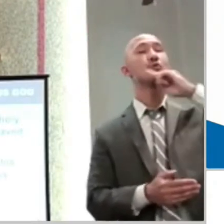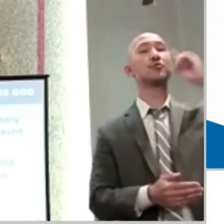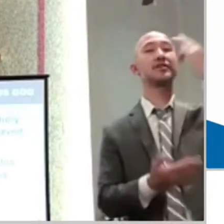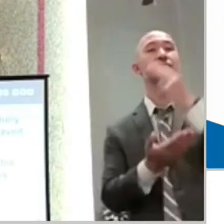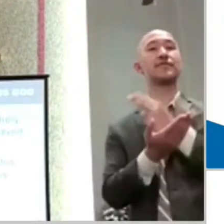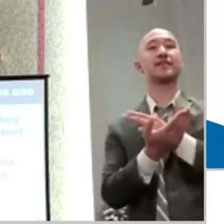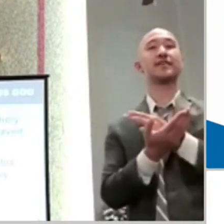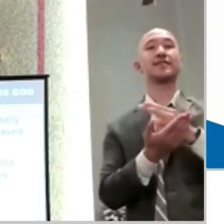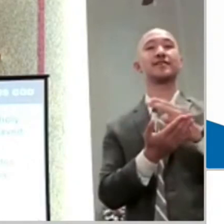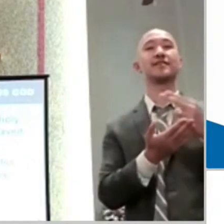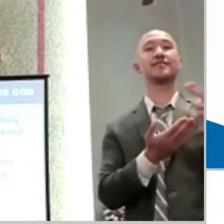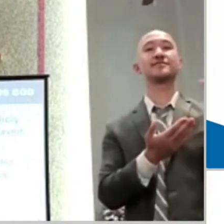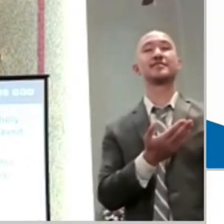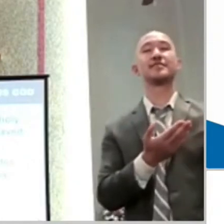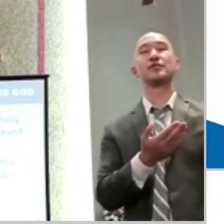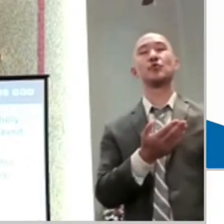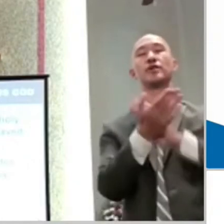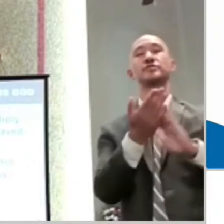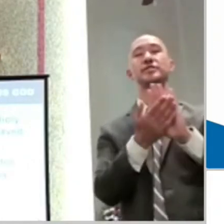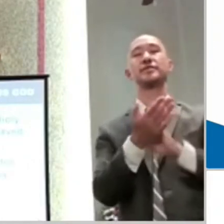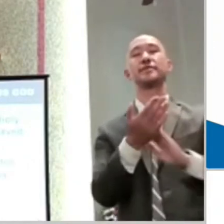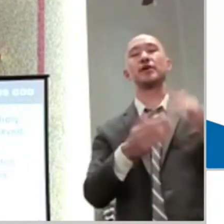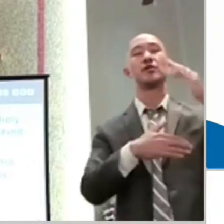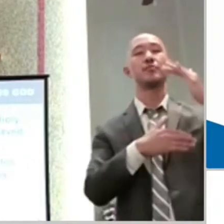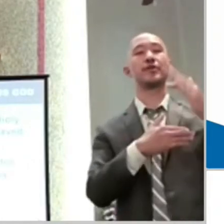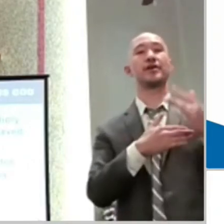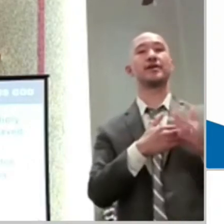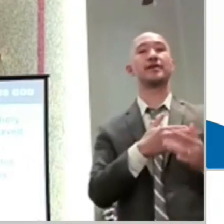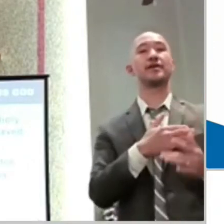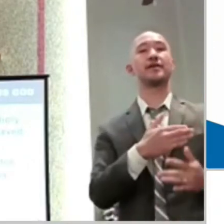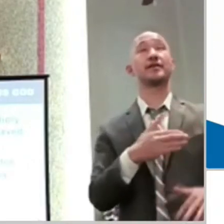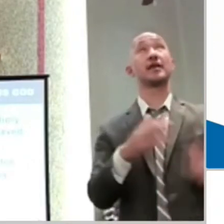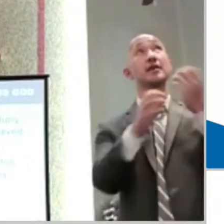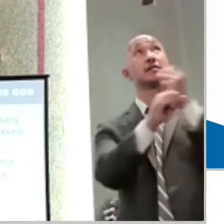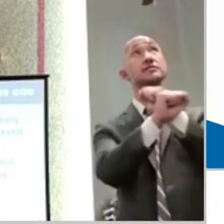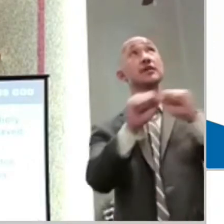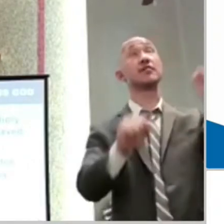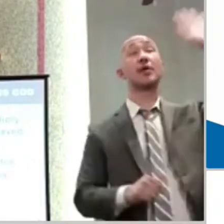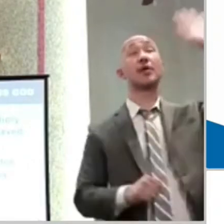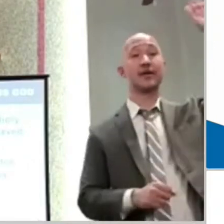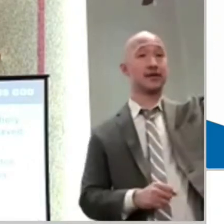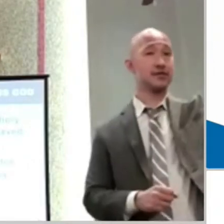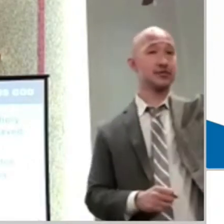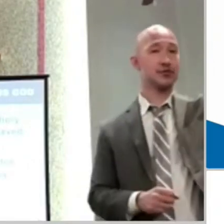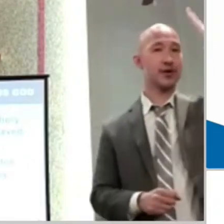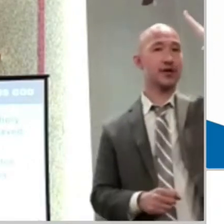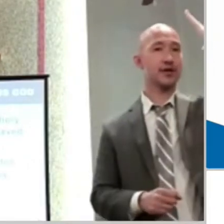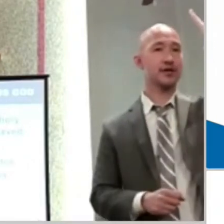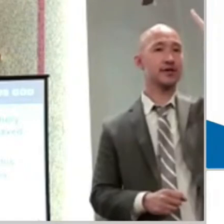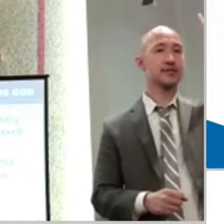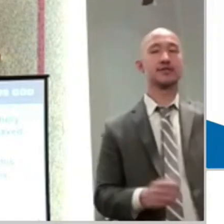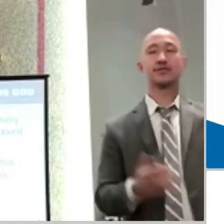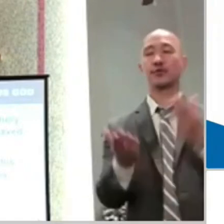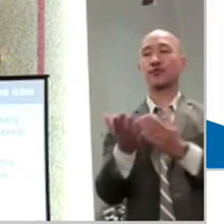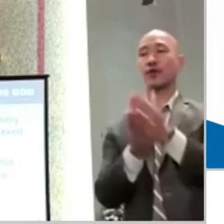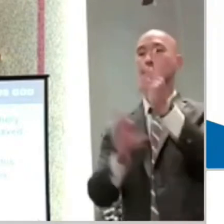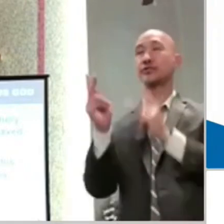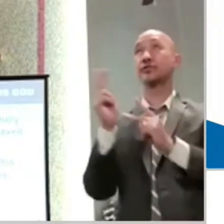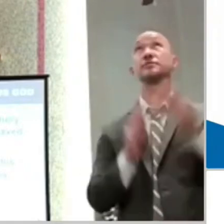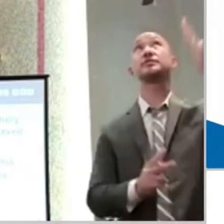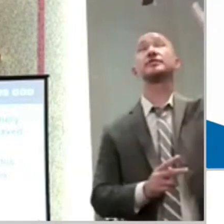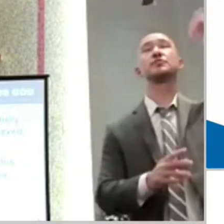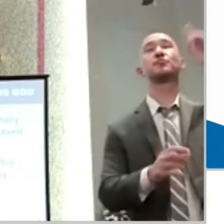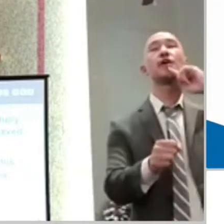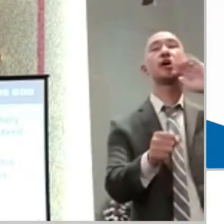holy face, washed in the blood, saved by his grace. To the